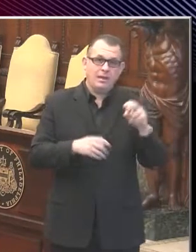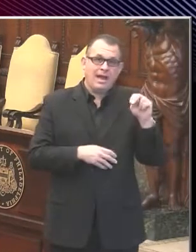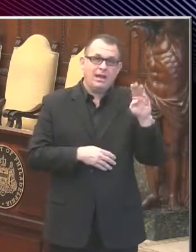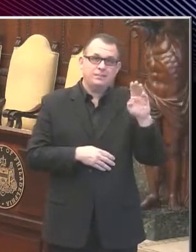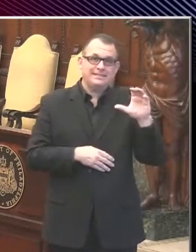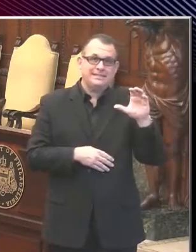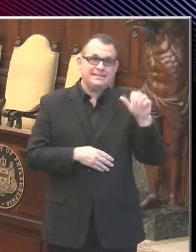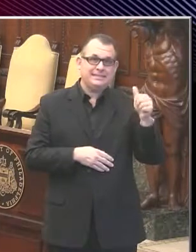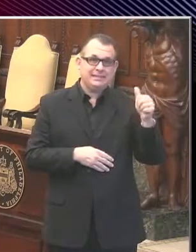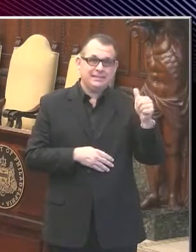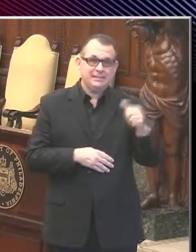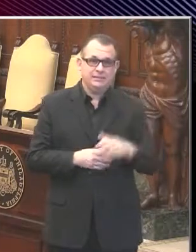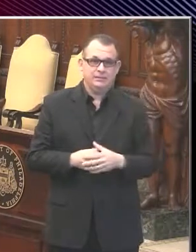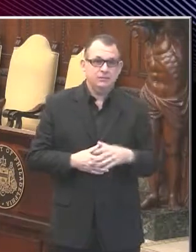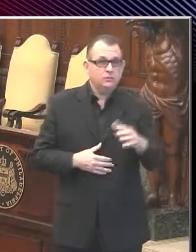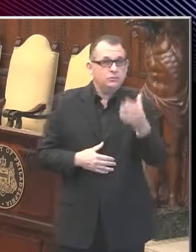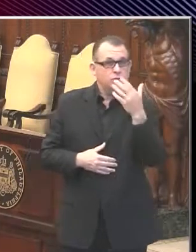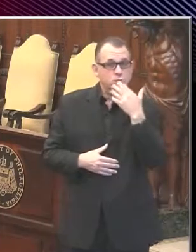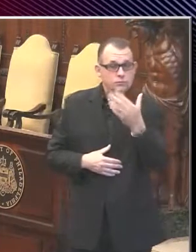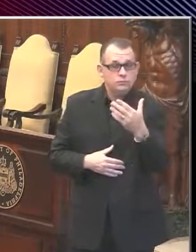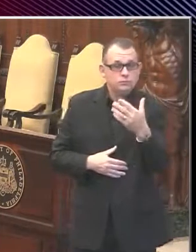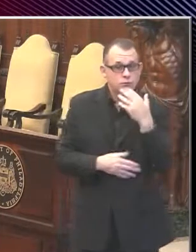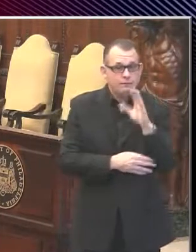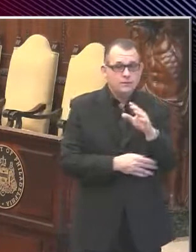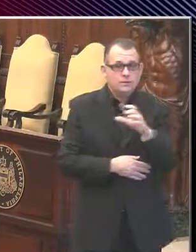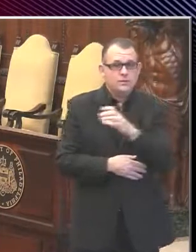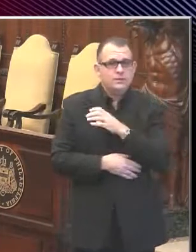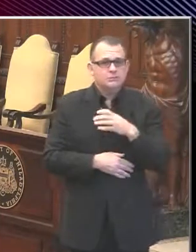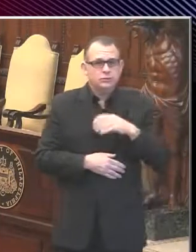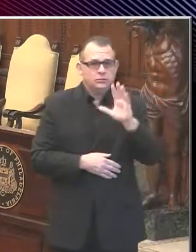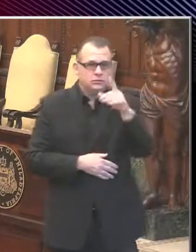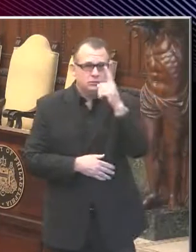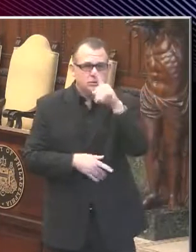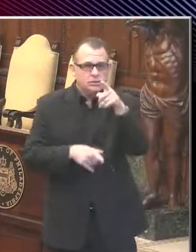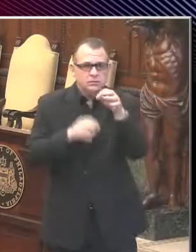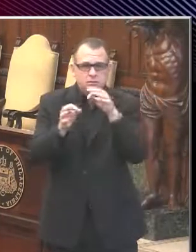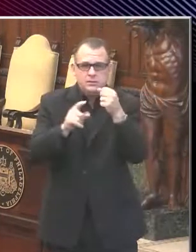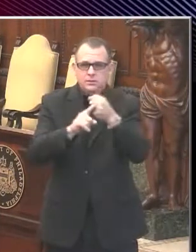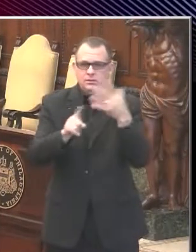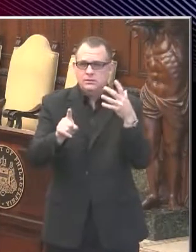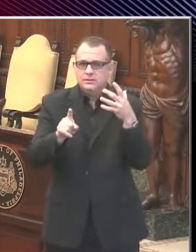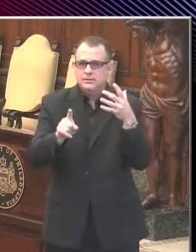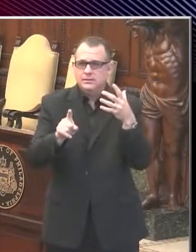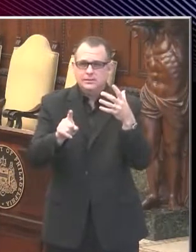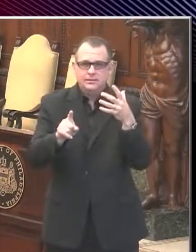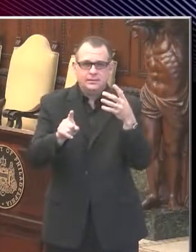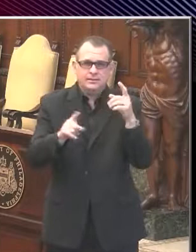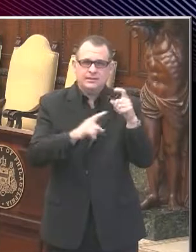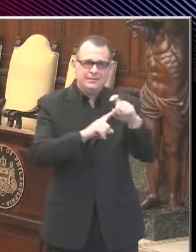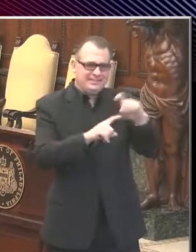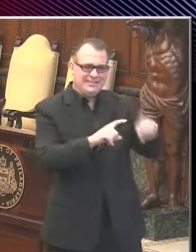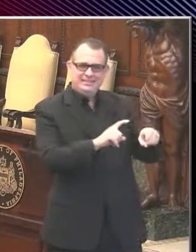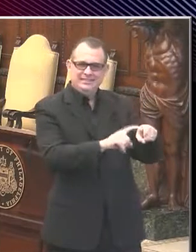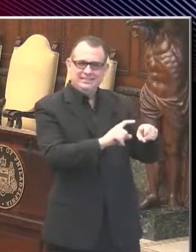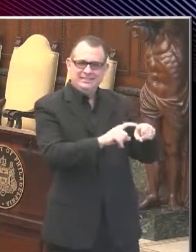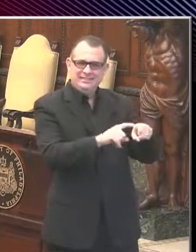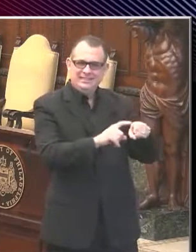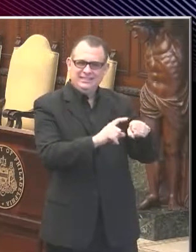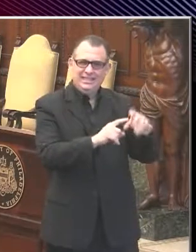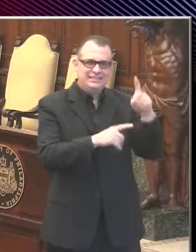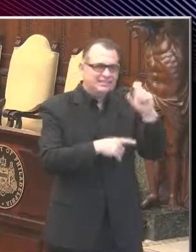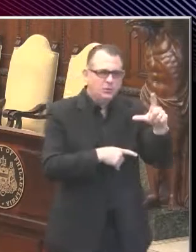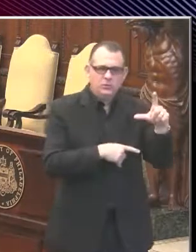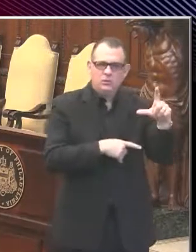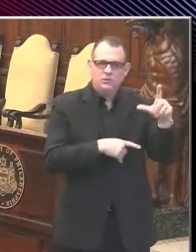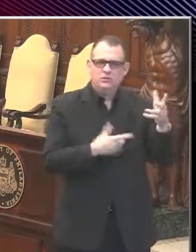Good afternoon. Commissioner, can you explain a little bit how what you're seeing in Texas, Florida and even in Delaware is affecting your